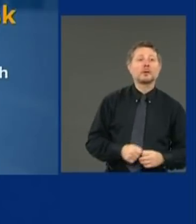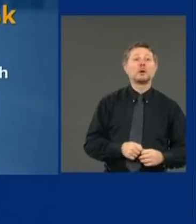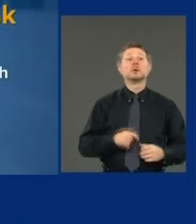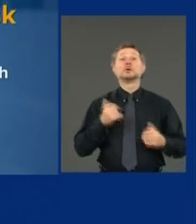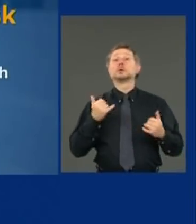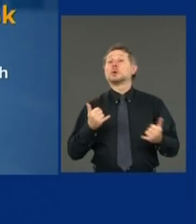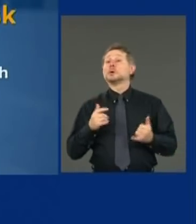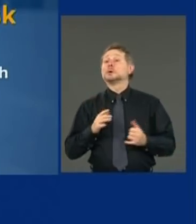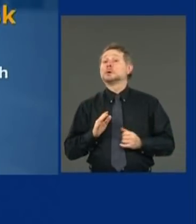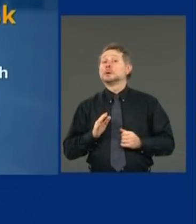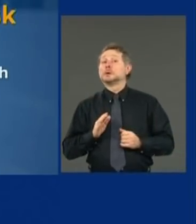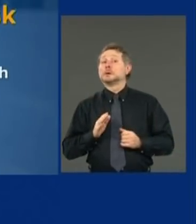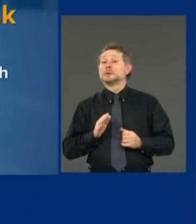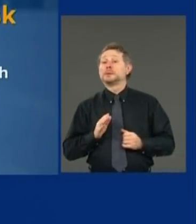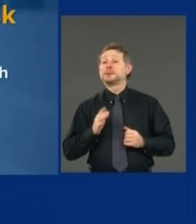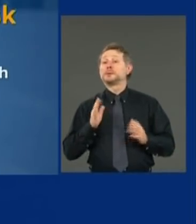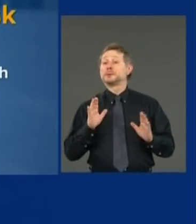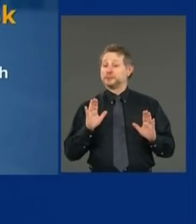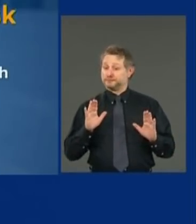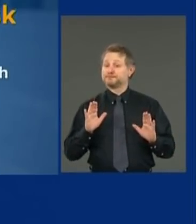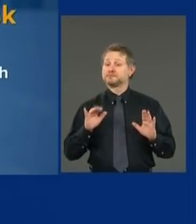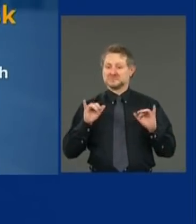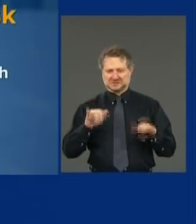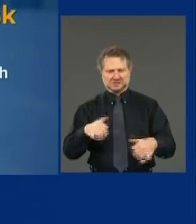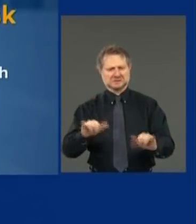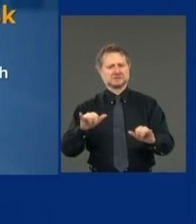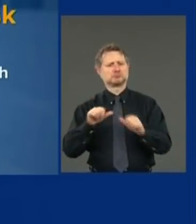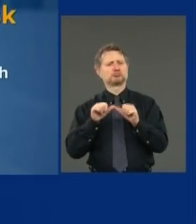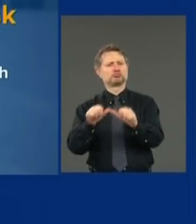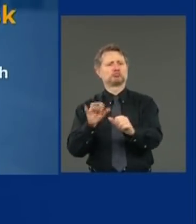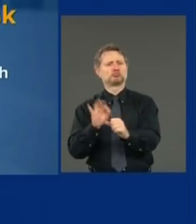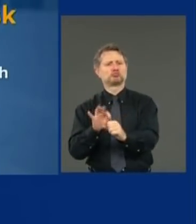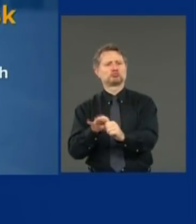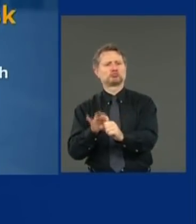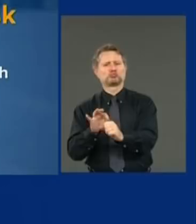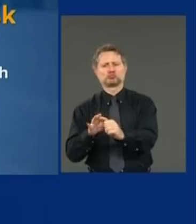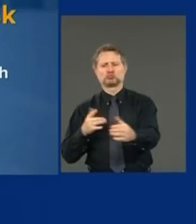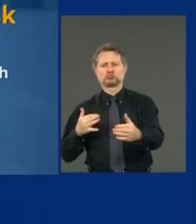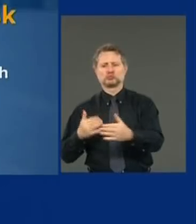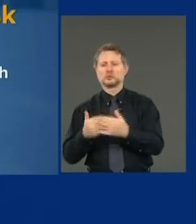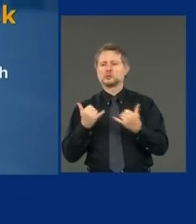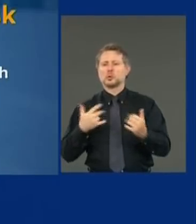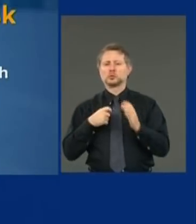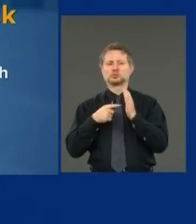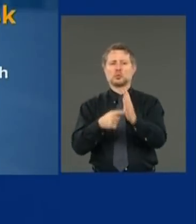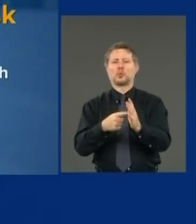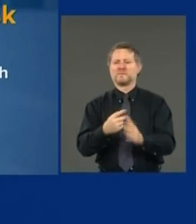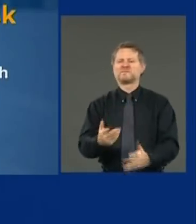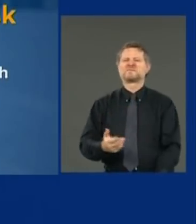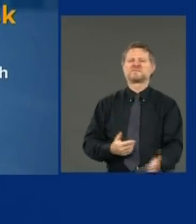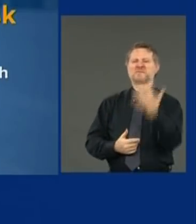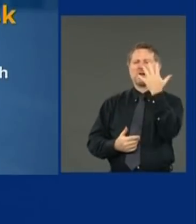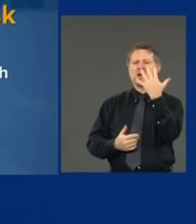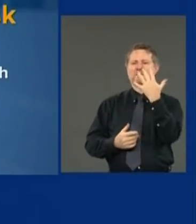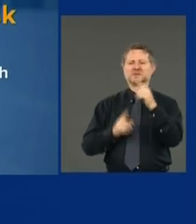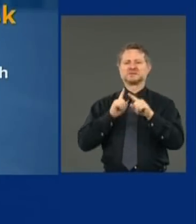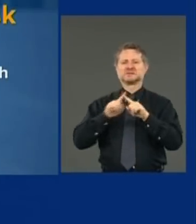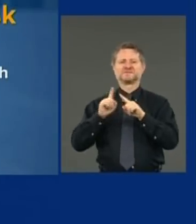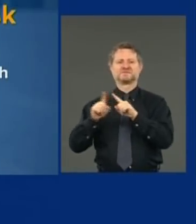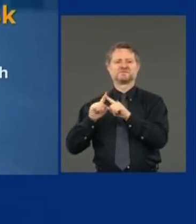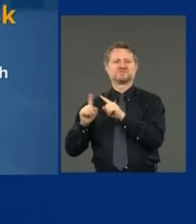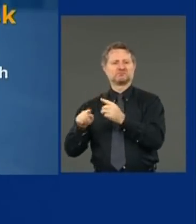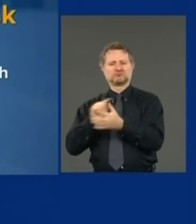The competition is still open, and we're going to show you now five of the runner-ups.